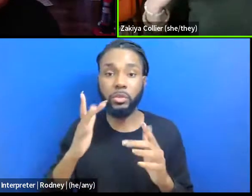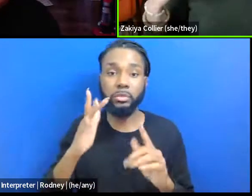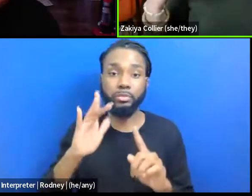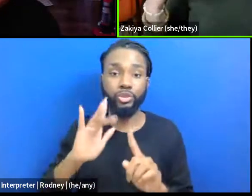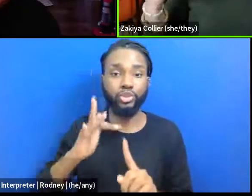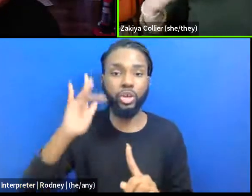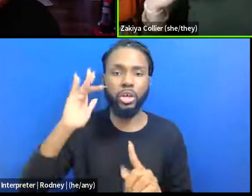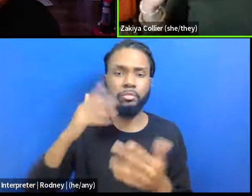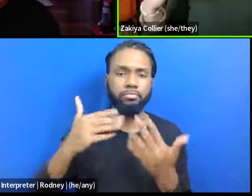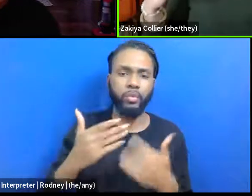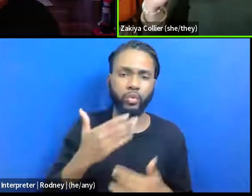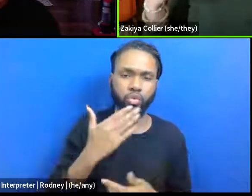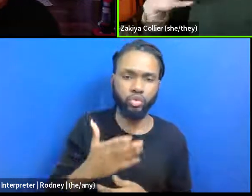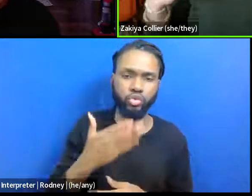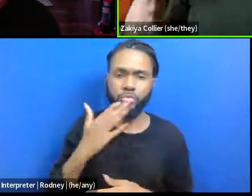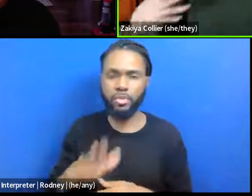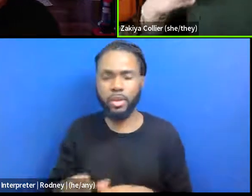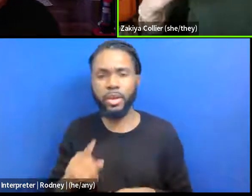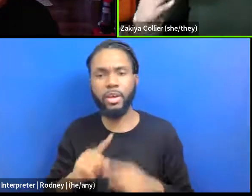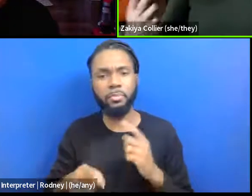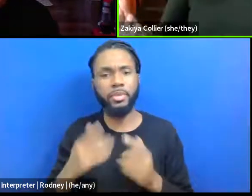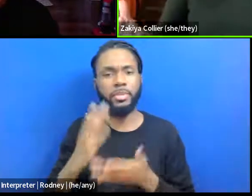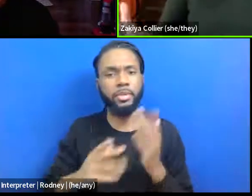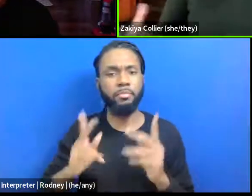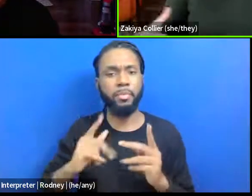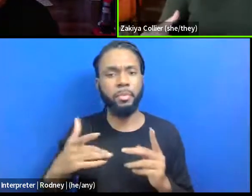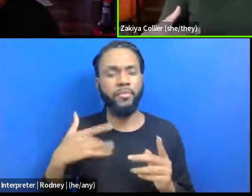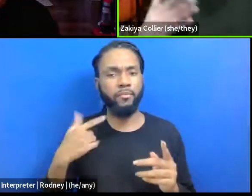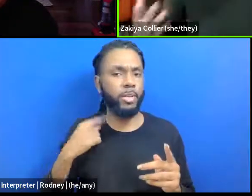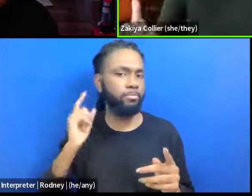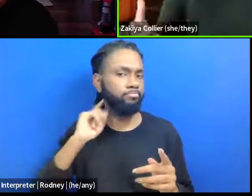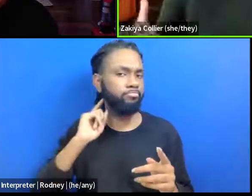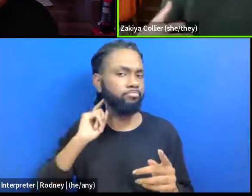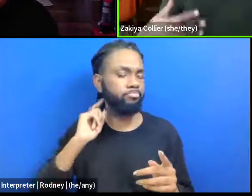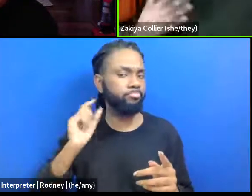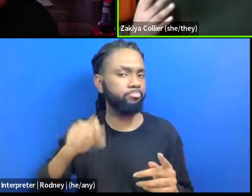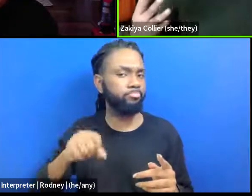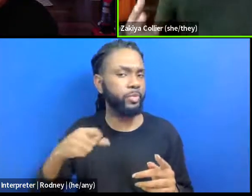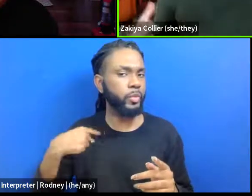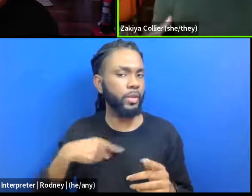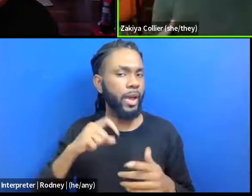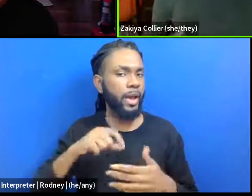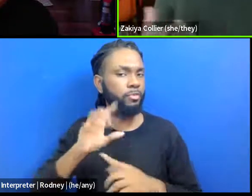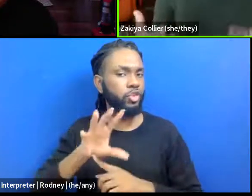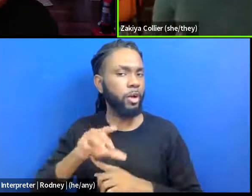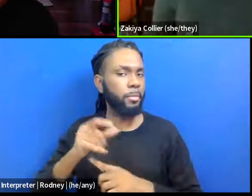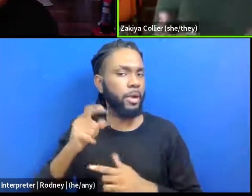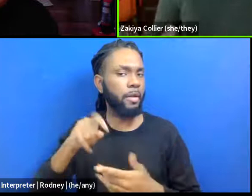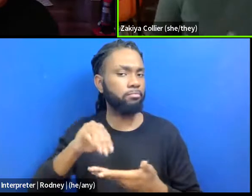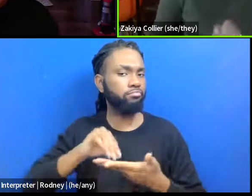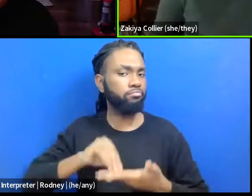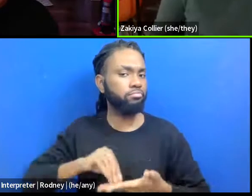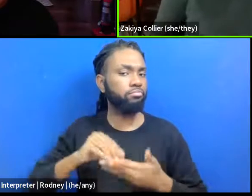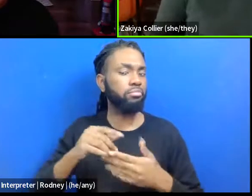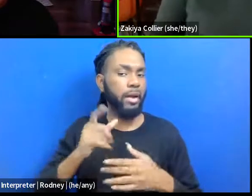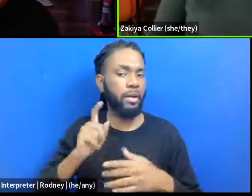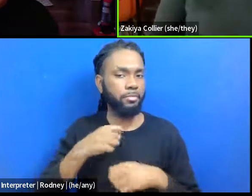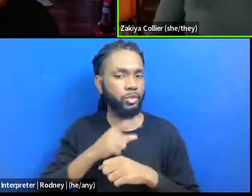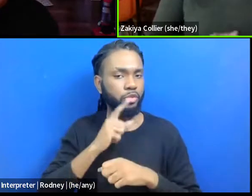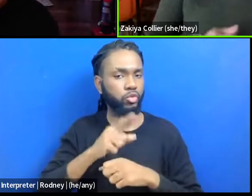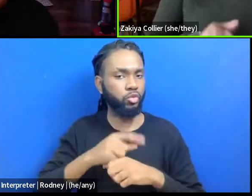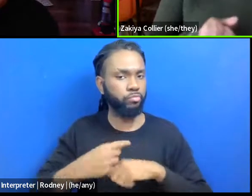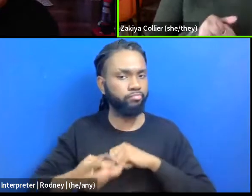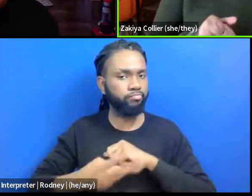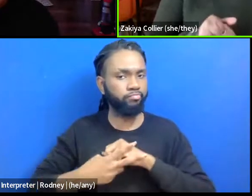there is this impetus to say, like, okay, yes, we need to document this. We got to get this. And, like, we got to make sure this is on the record.